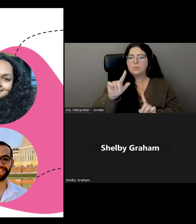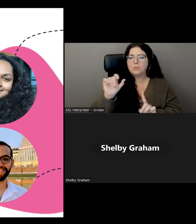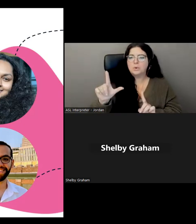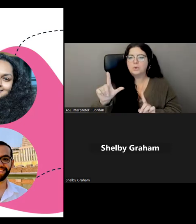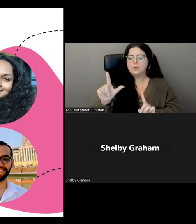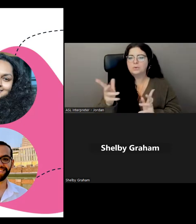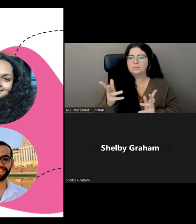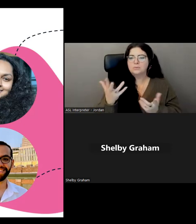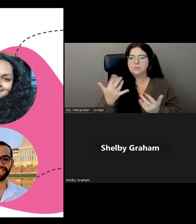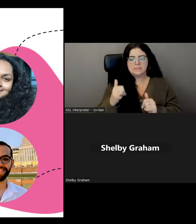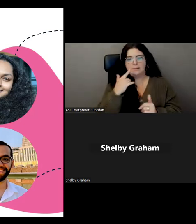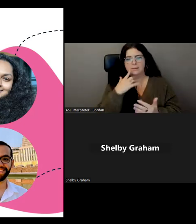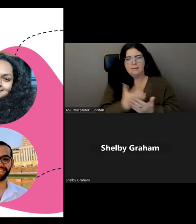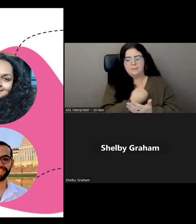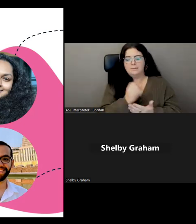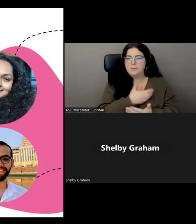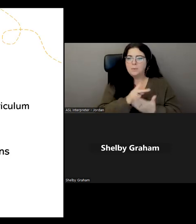pick up on our program.